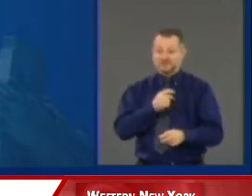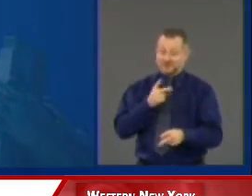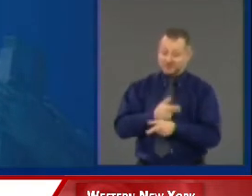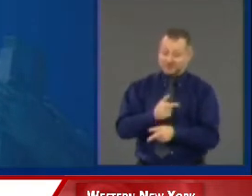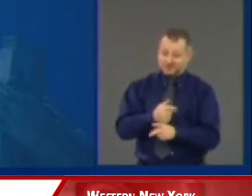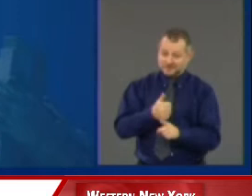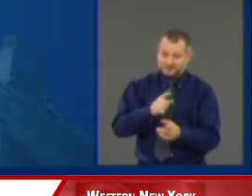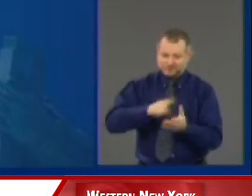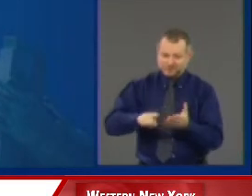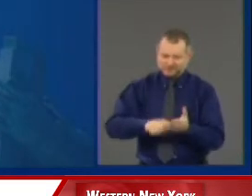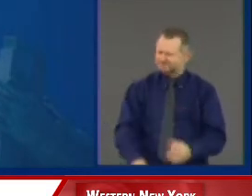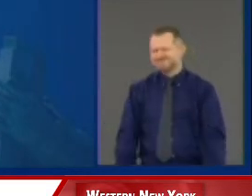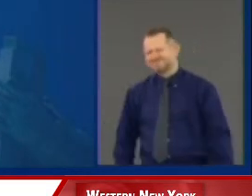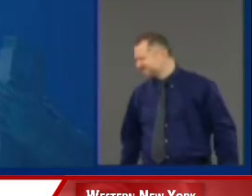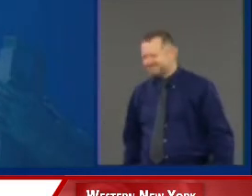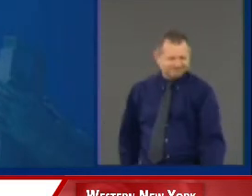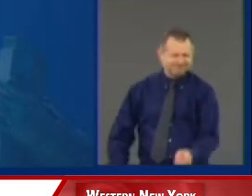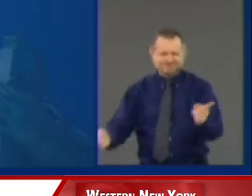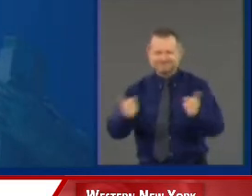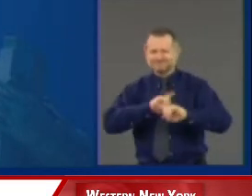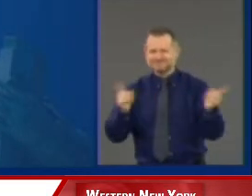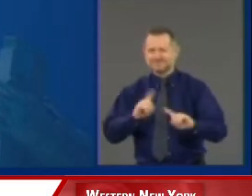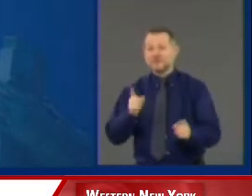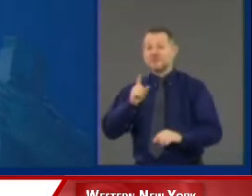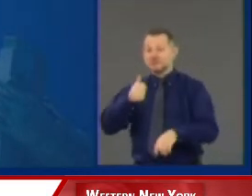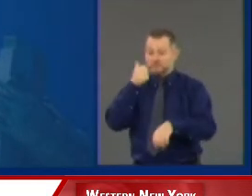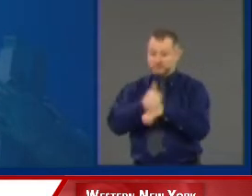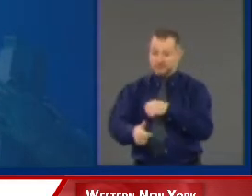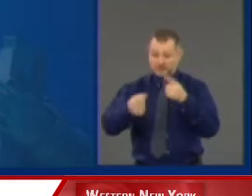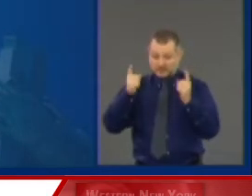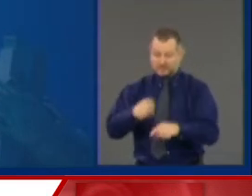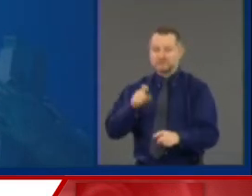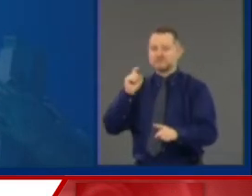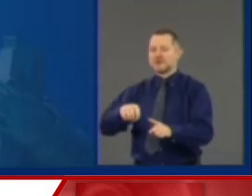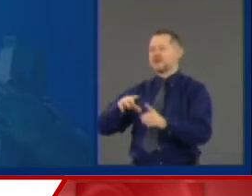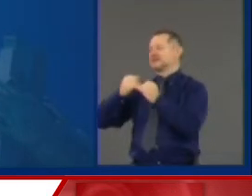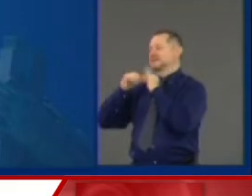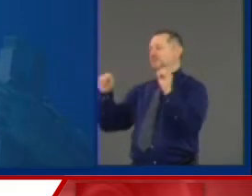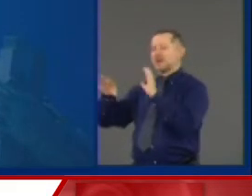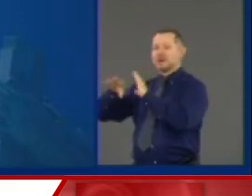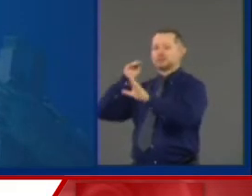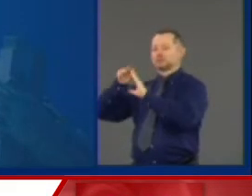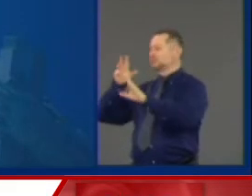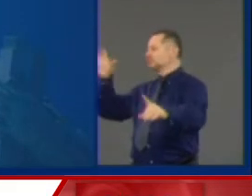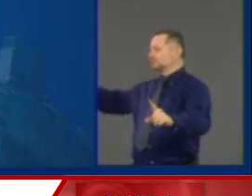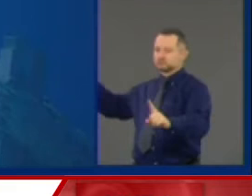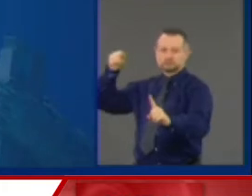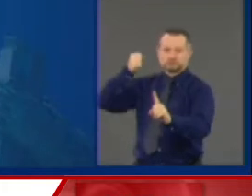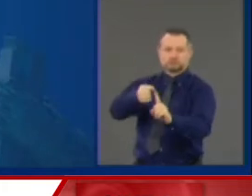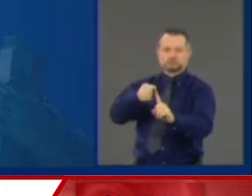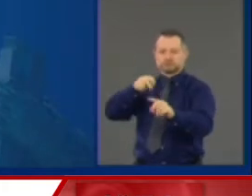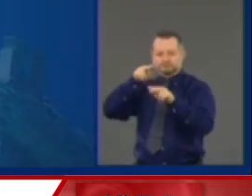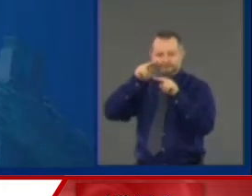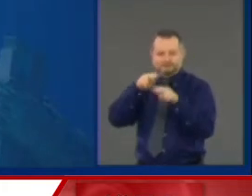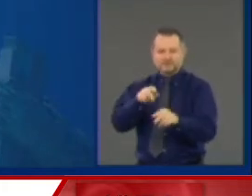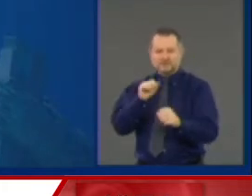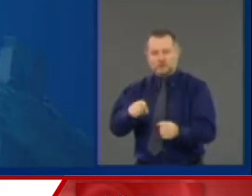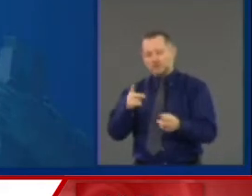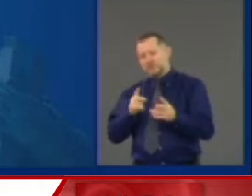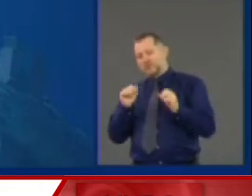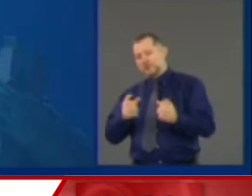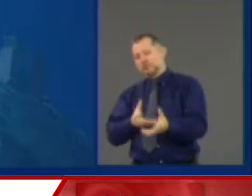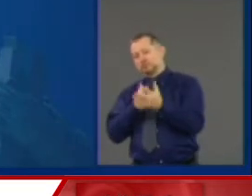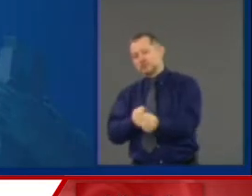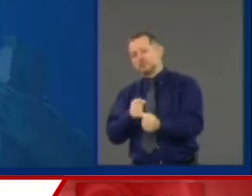There's an allegation. Independent investigation. Give people comfort that the investigation is real.